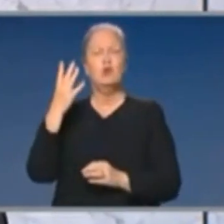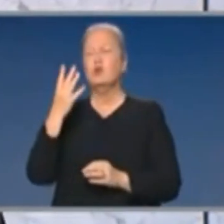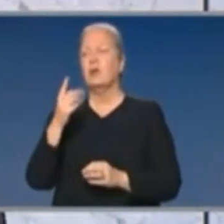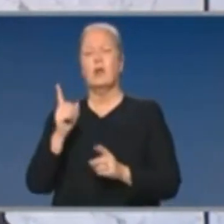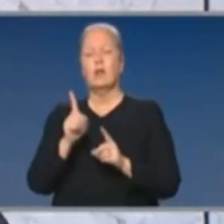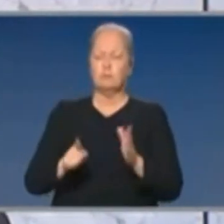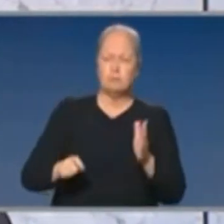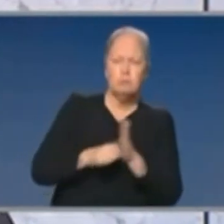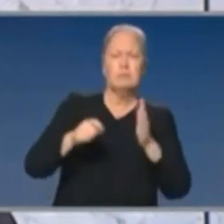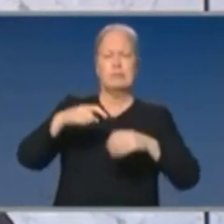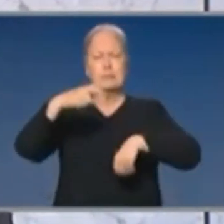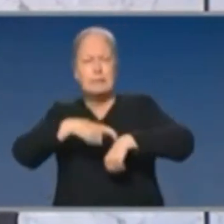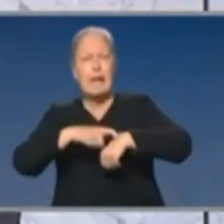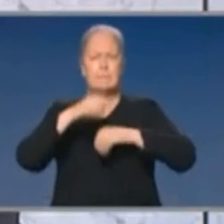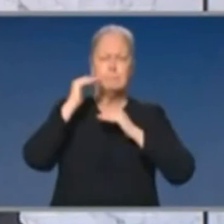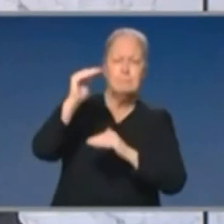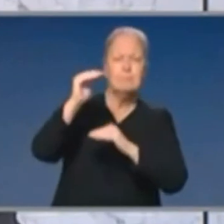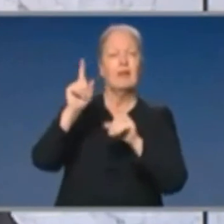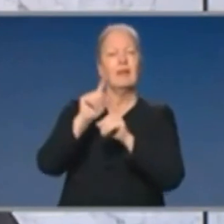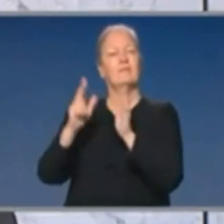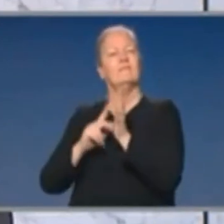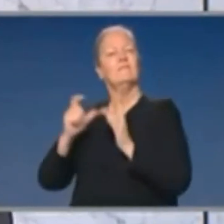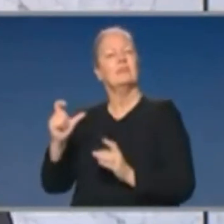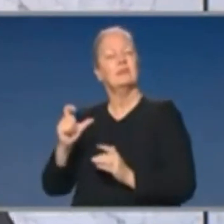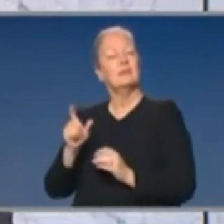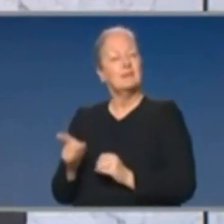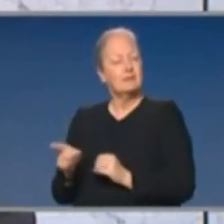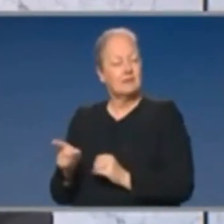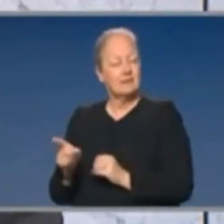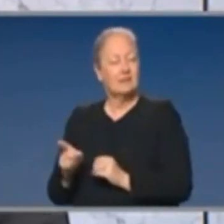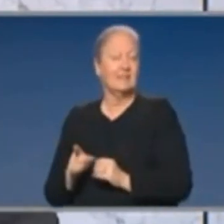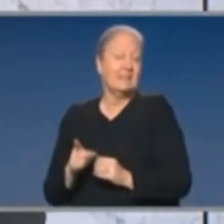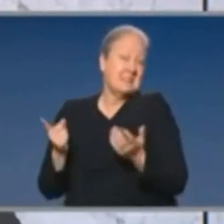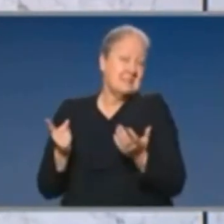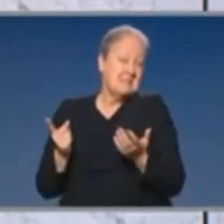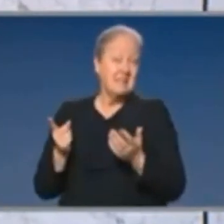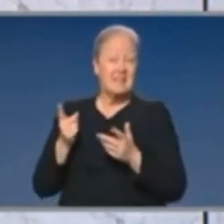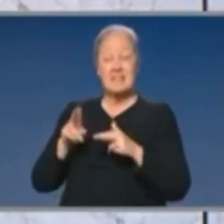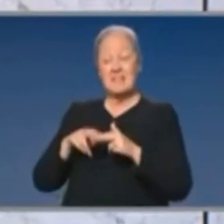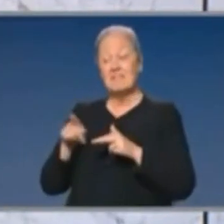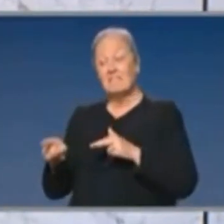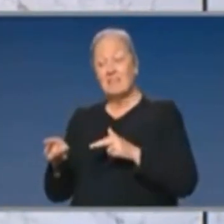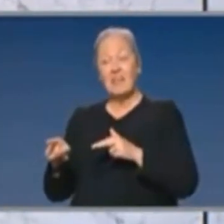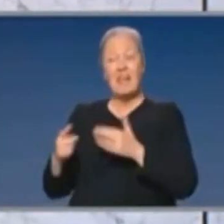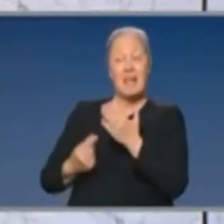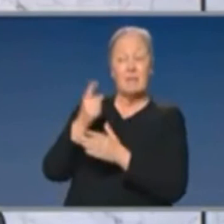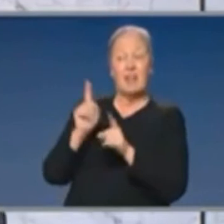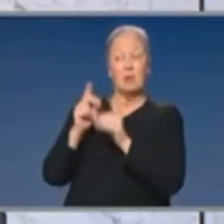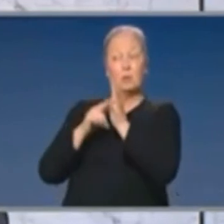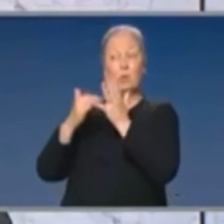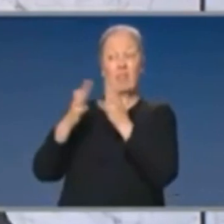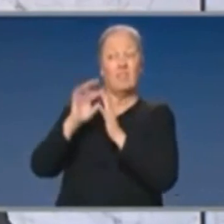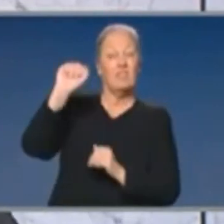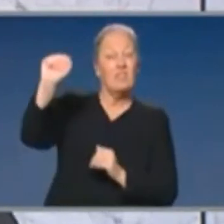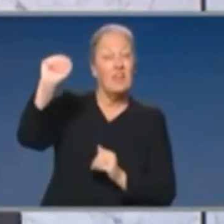and Victoria would plan to be, even if they were to achieve the same outcomes that New South Wales has right